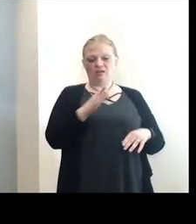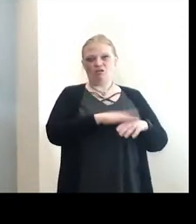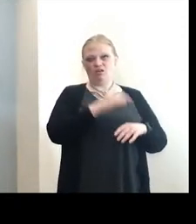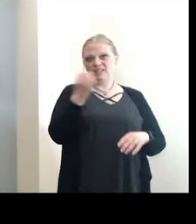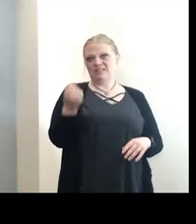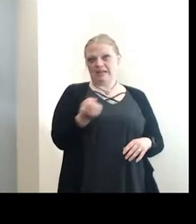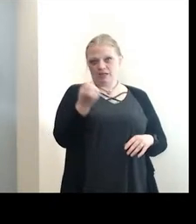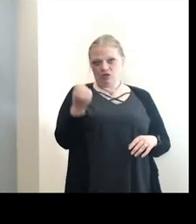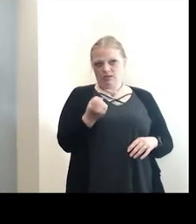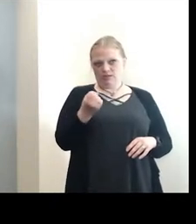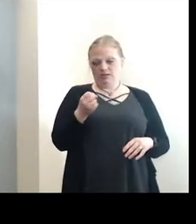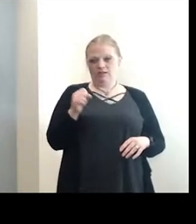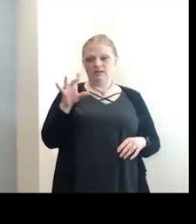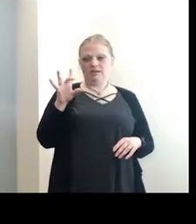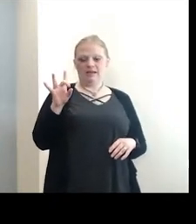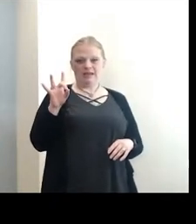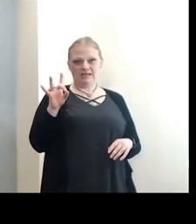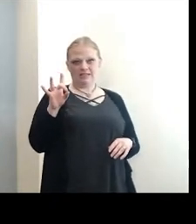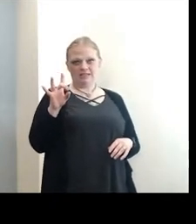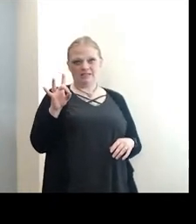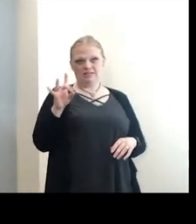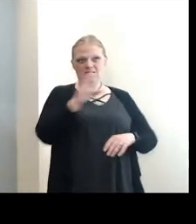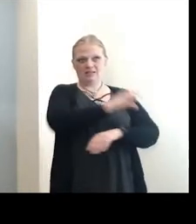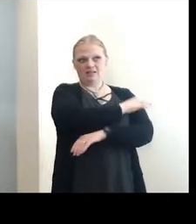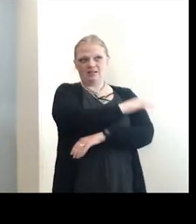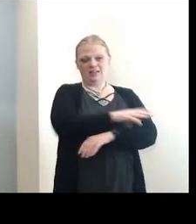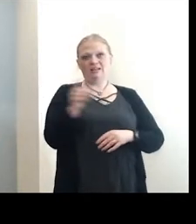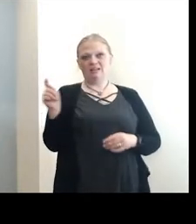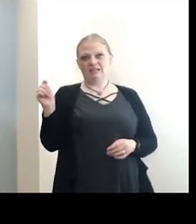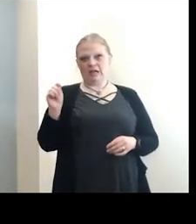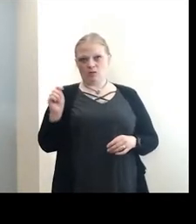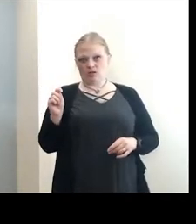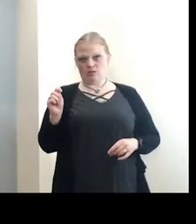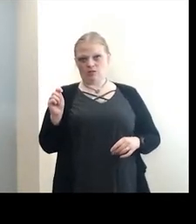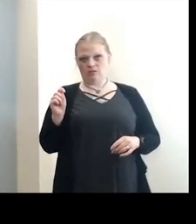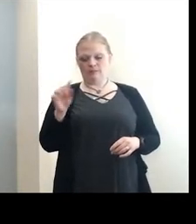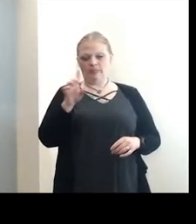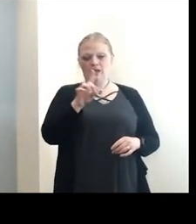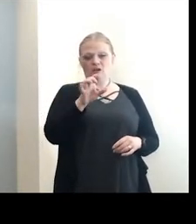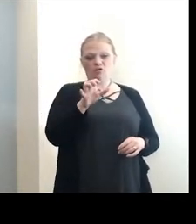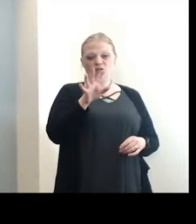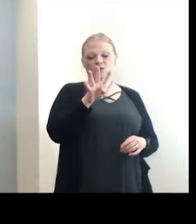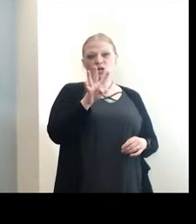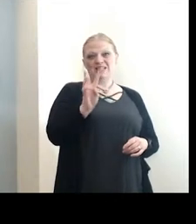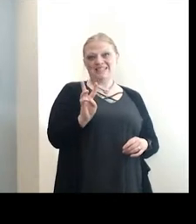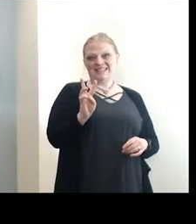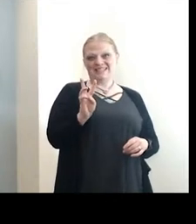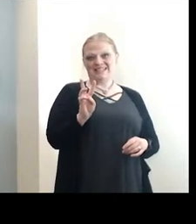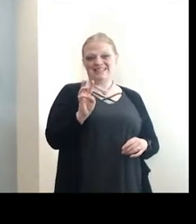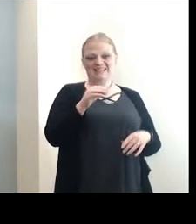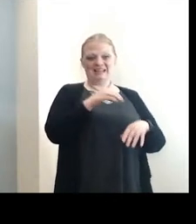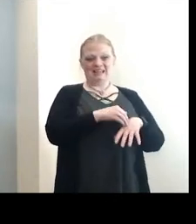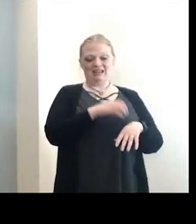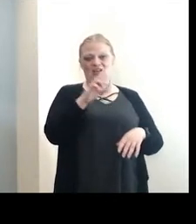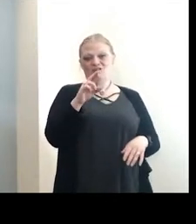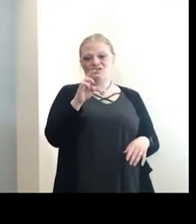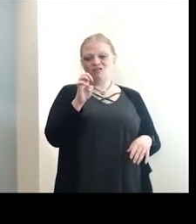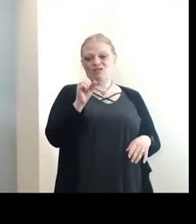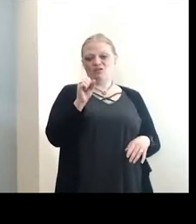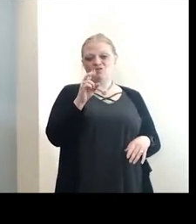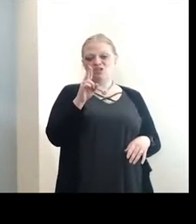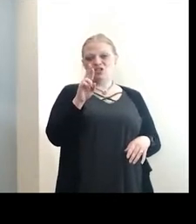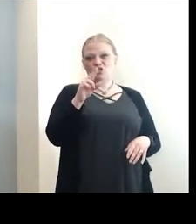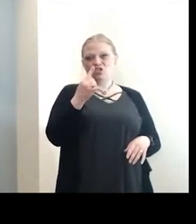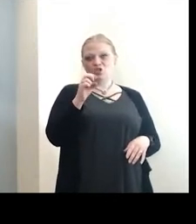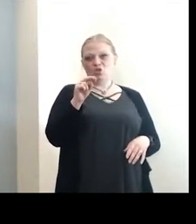Saturday. Eight were done at our clinic in Tonawanda. 146 were done at the Resurgence Brewing